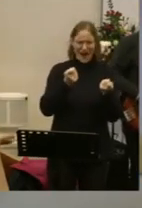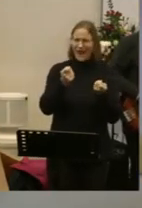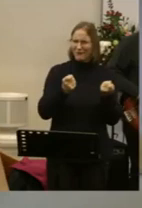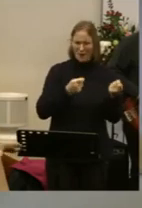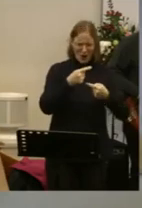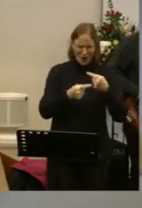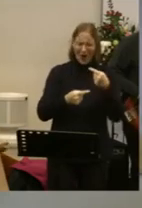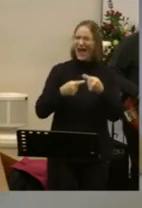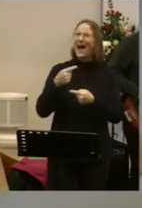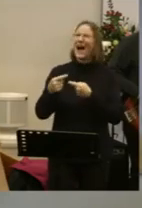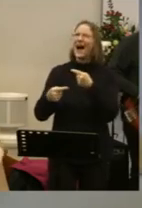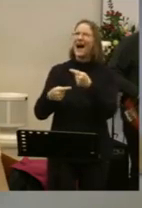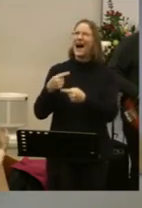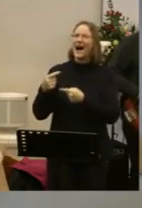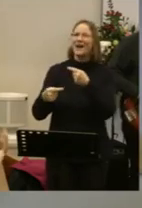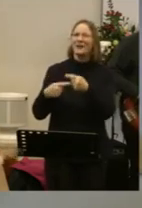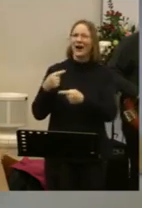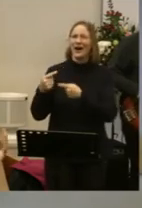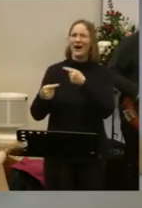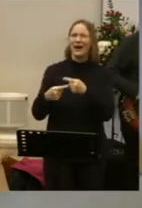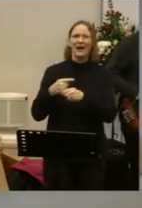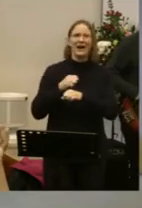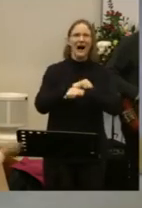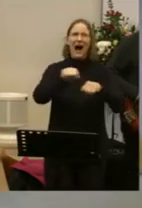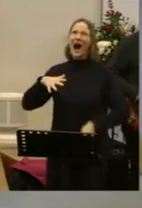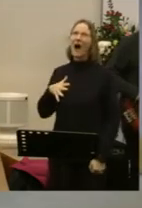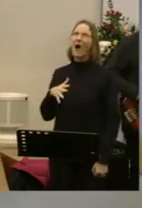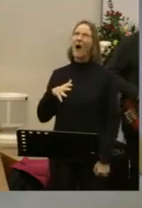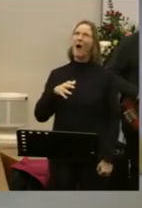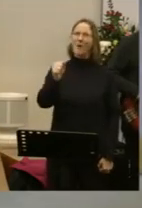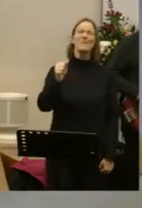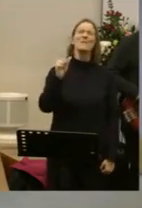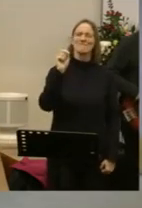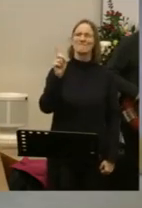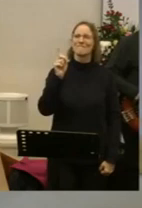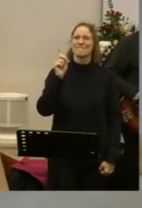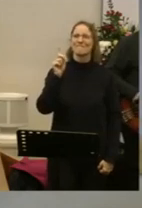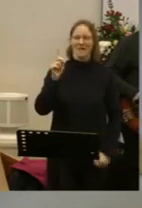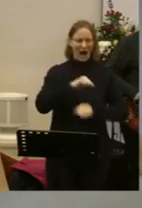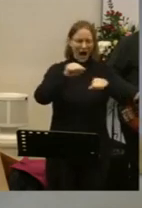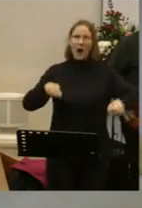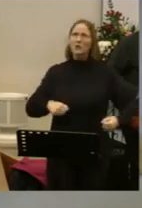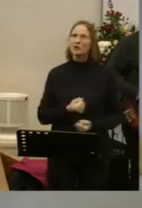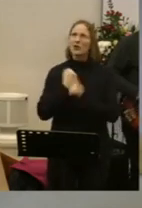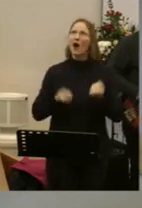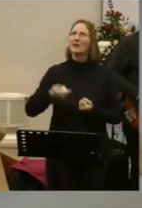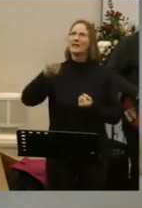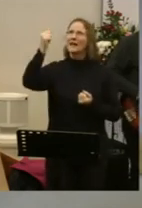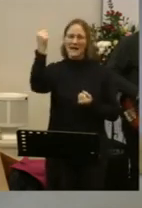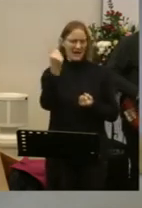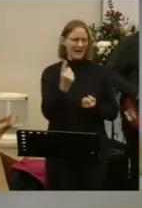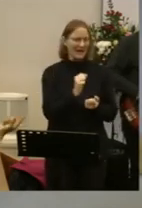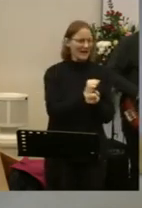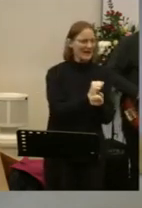you reign forever Our home, our strong